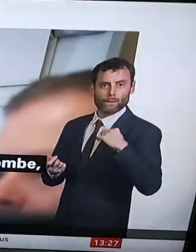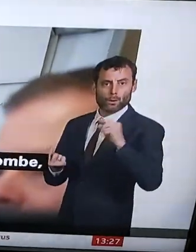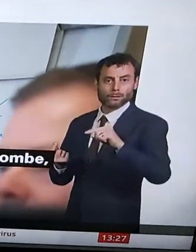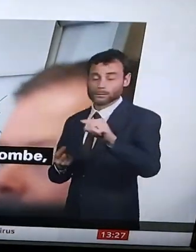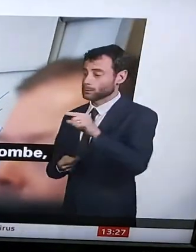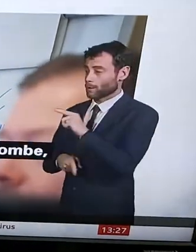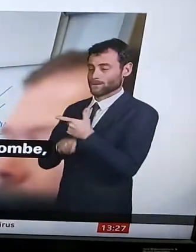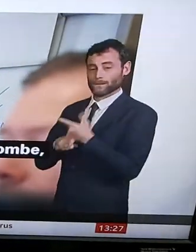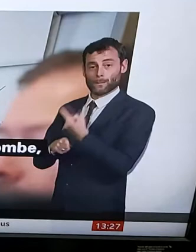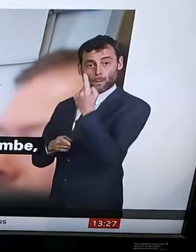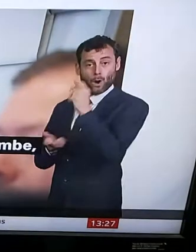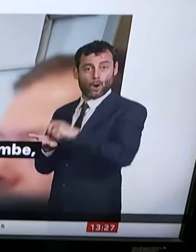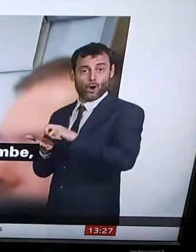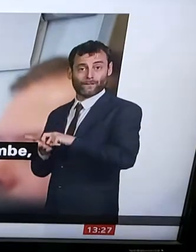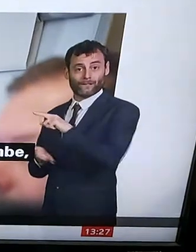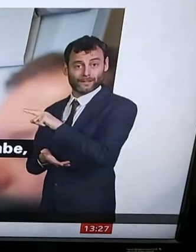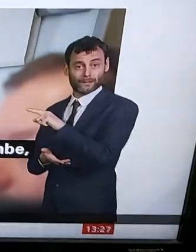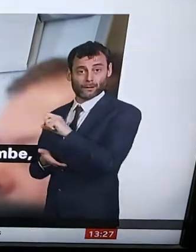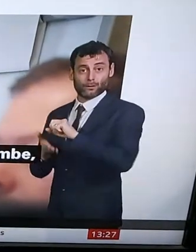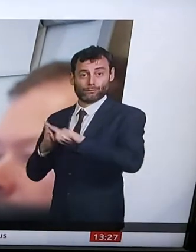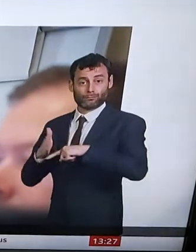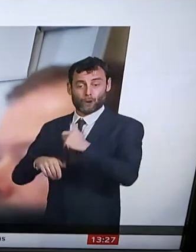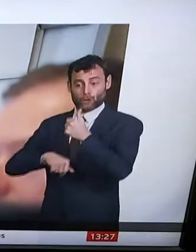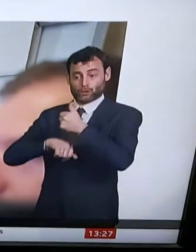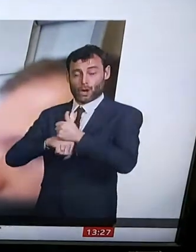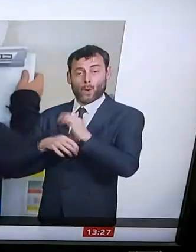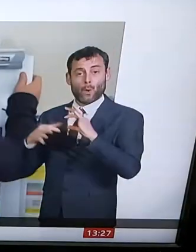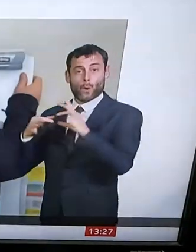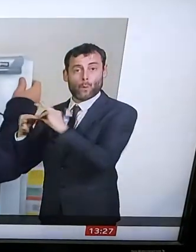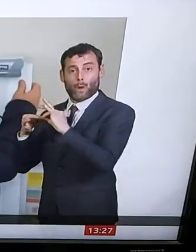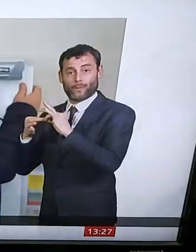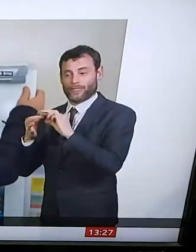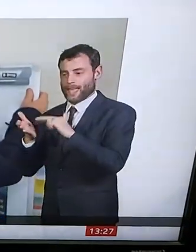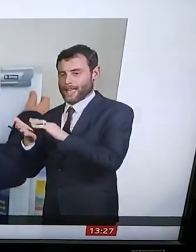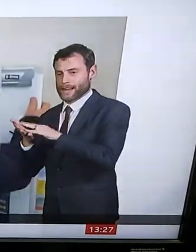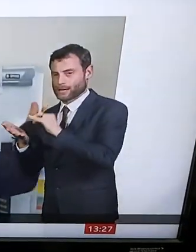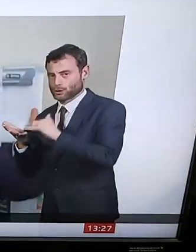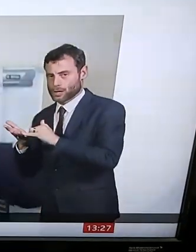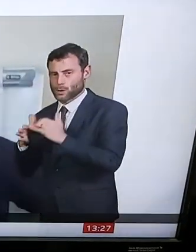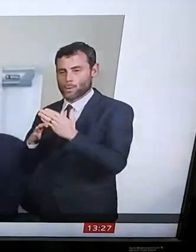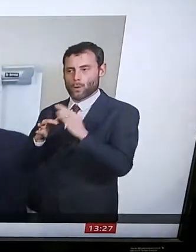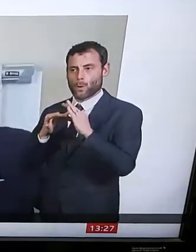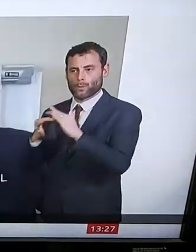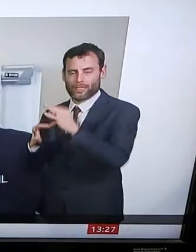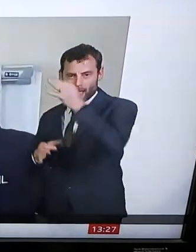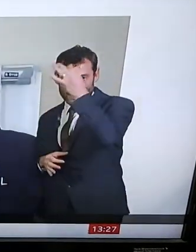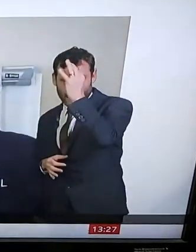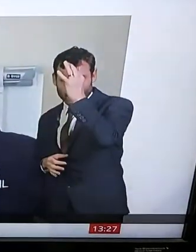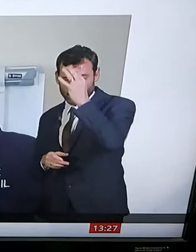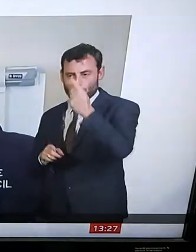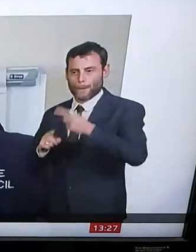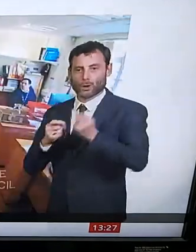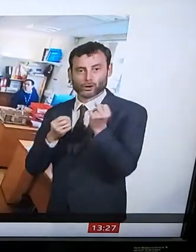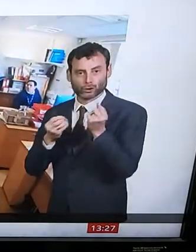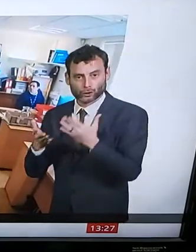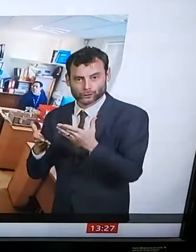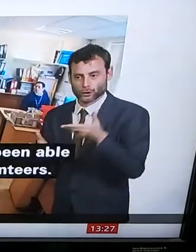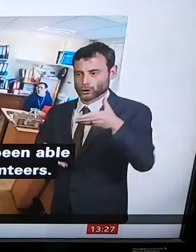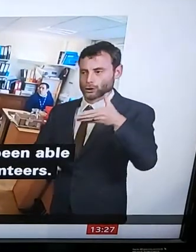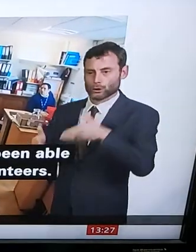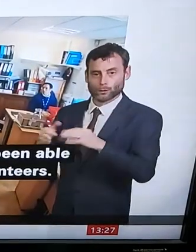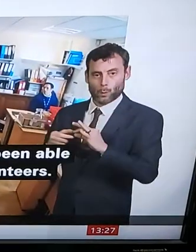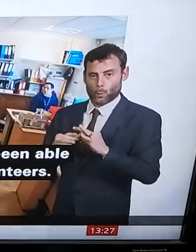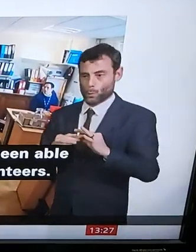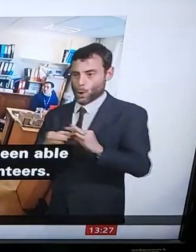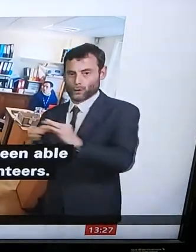A pioneering project bringing the council, NHS, emergency services, charities and businesses all